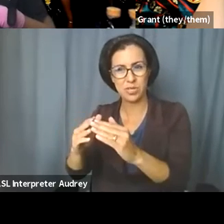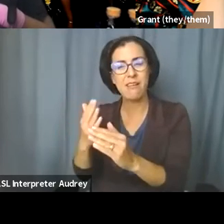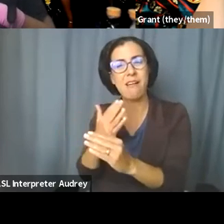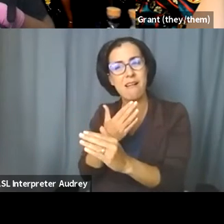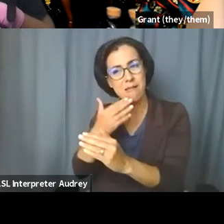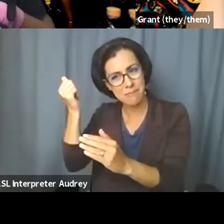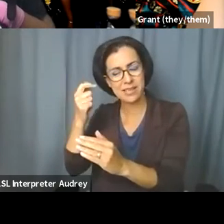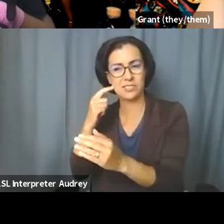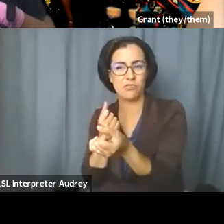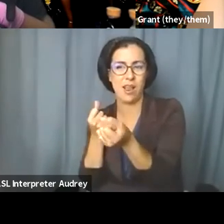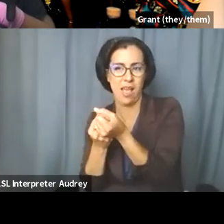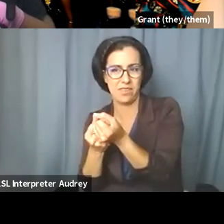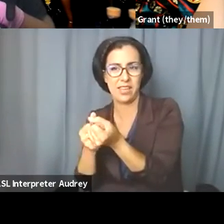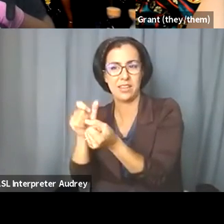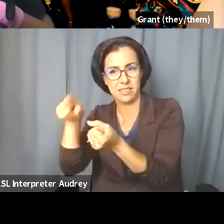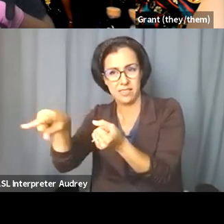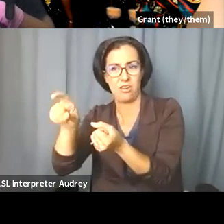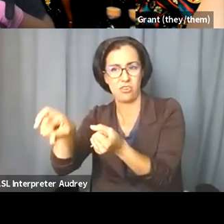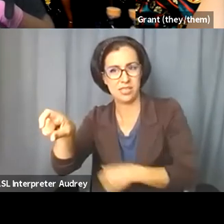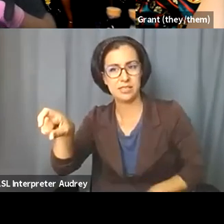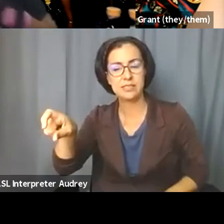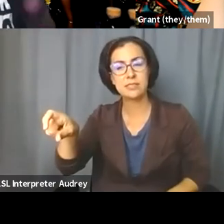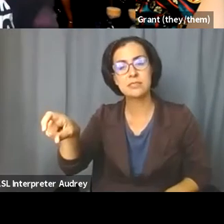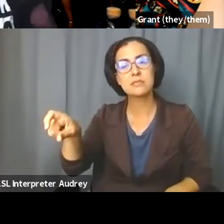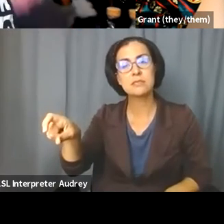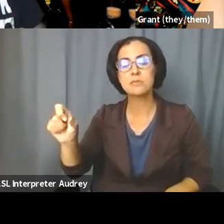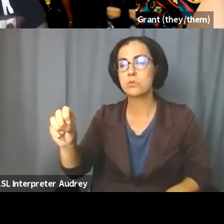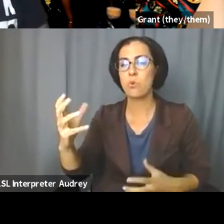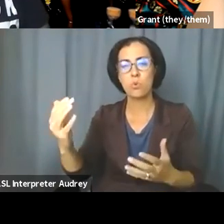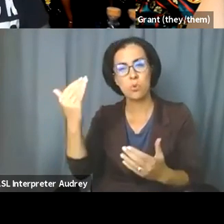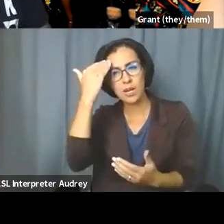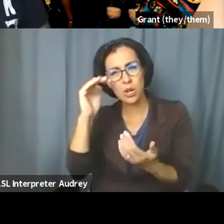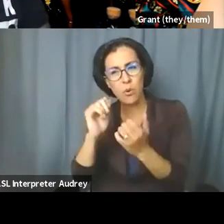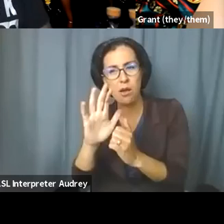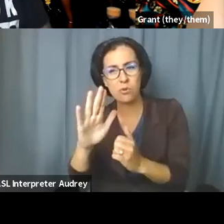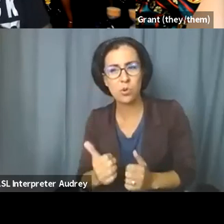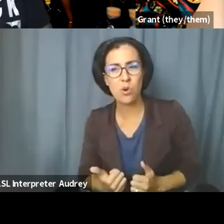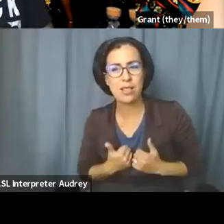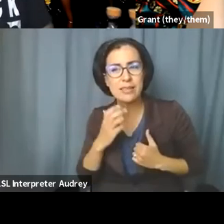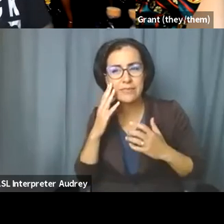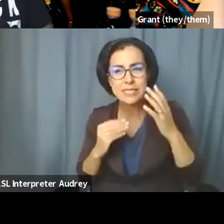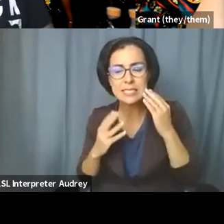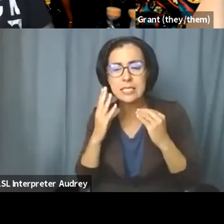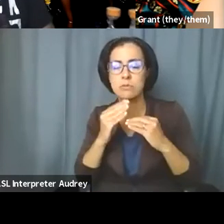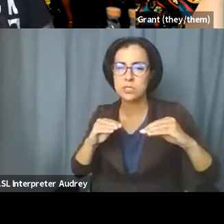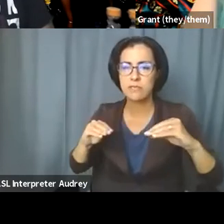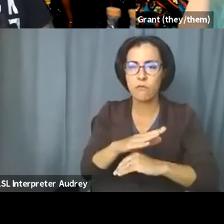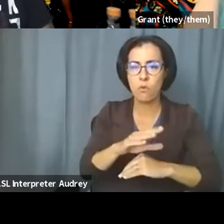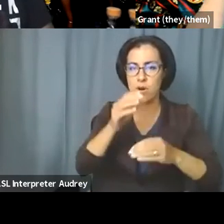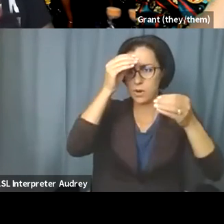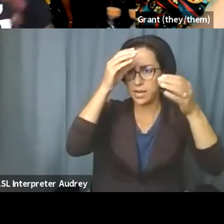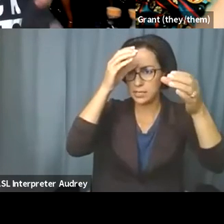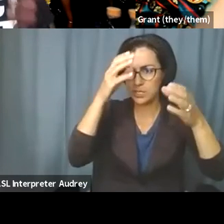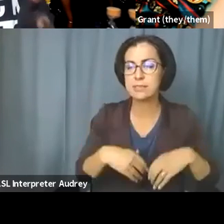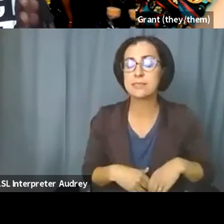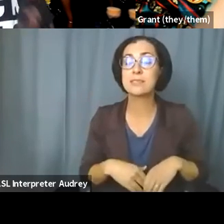for our community. So we would love to know, how does your lived experience inform your expertise? And then lastly,